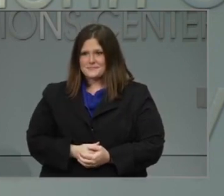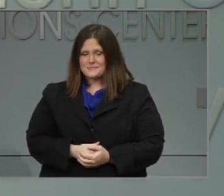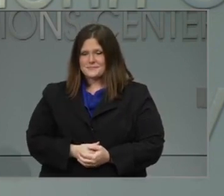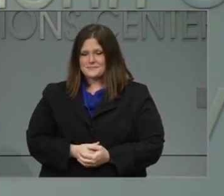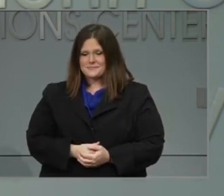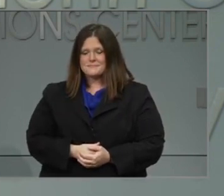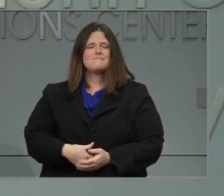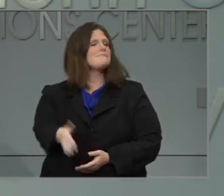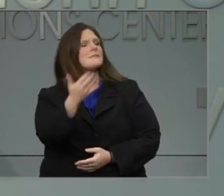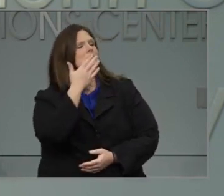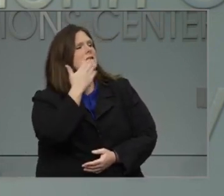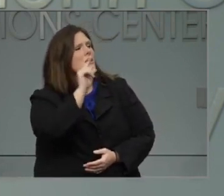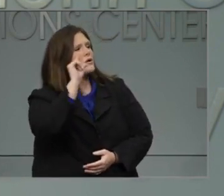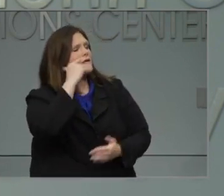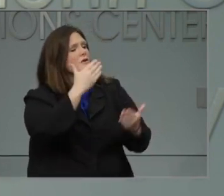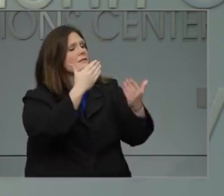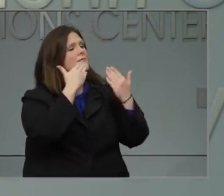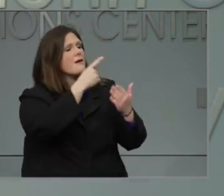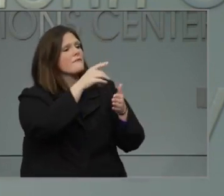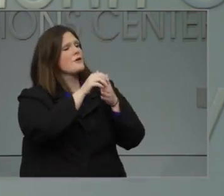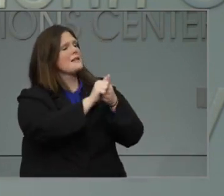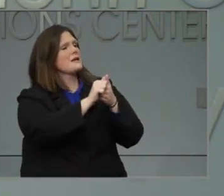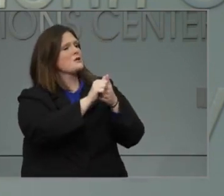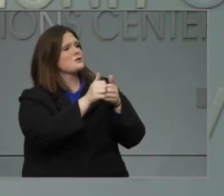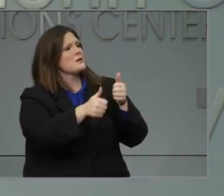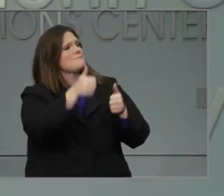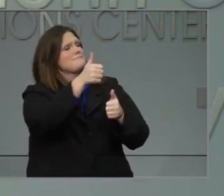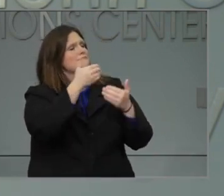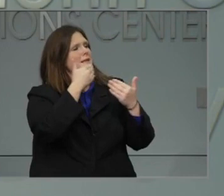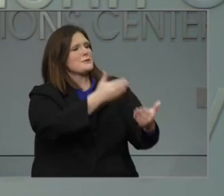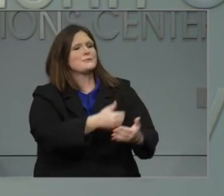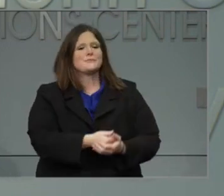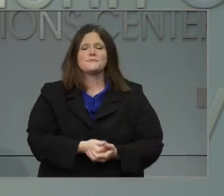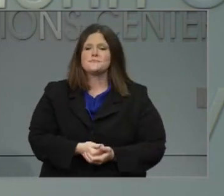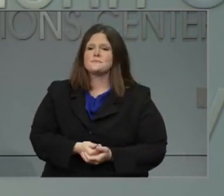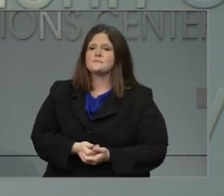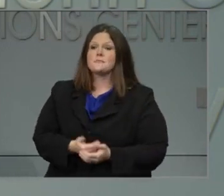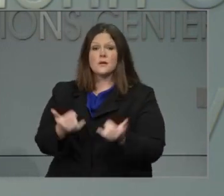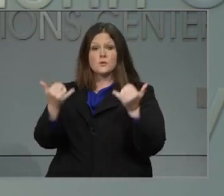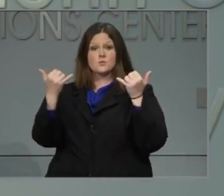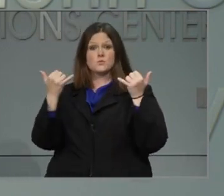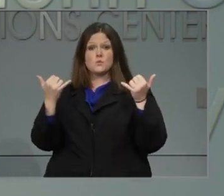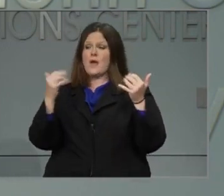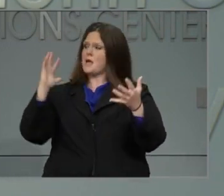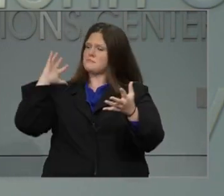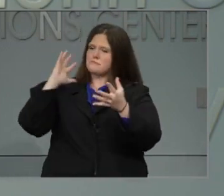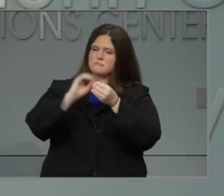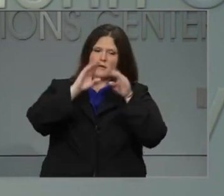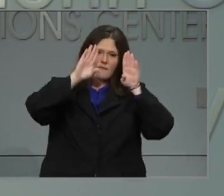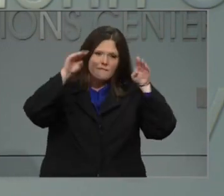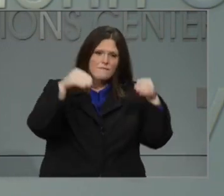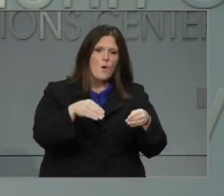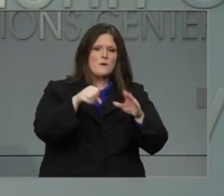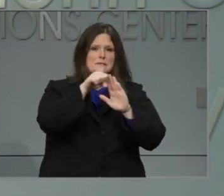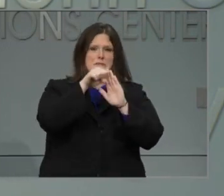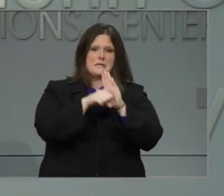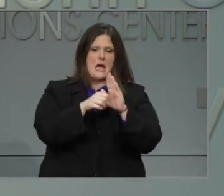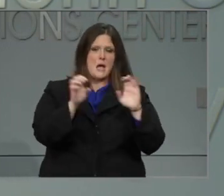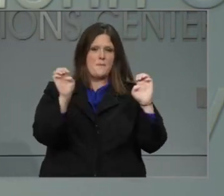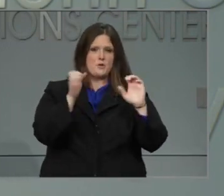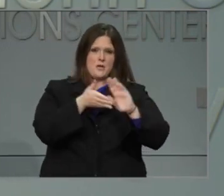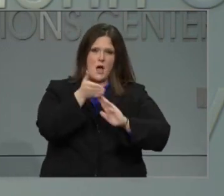Thank you, Governor, and thank you for your leadership. Today is day 192 of the State Emergency